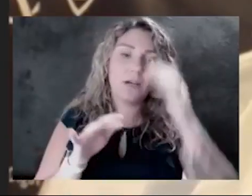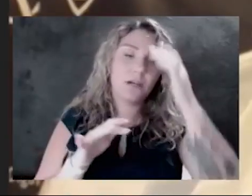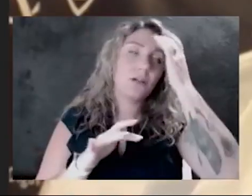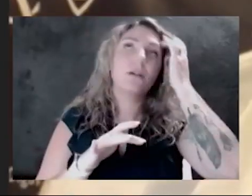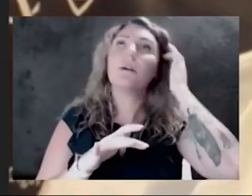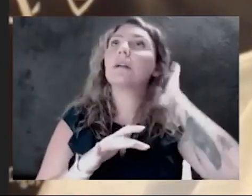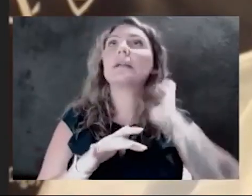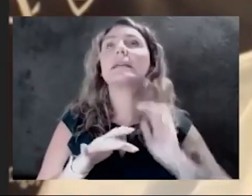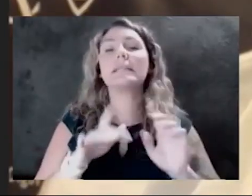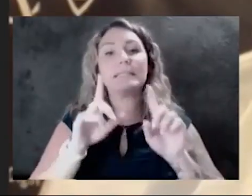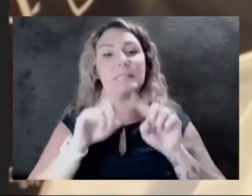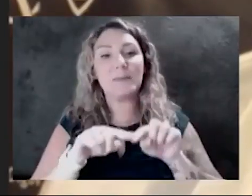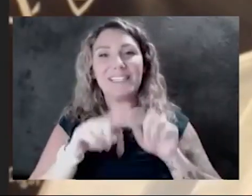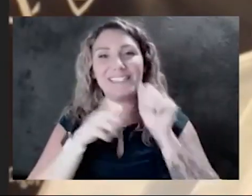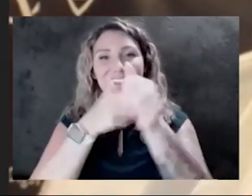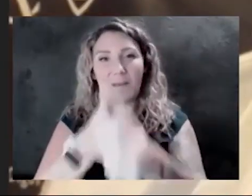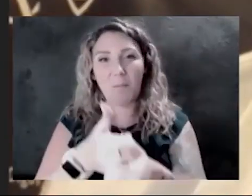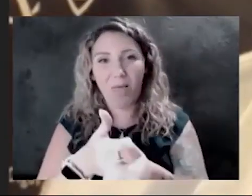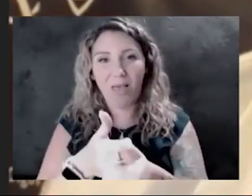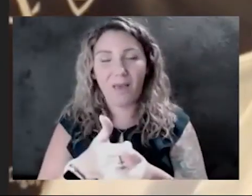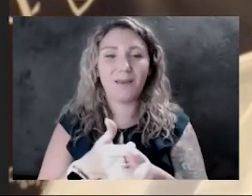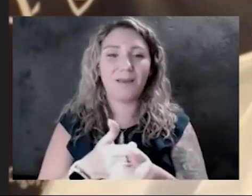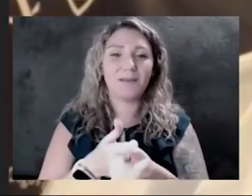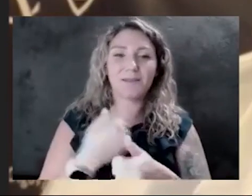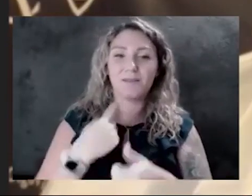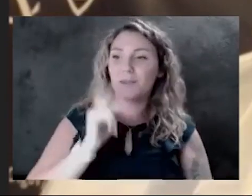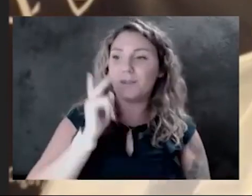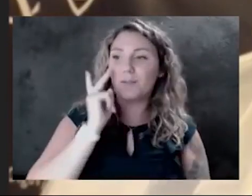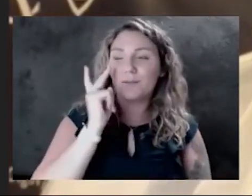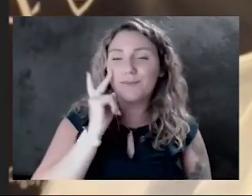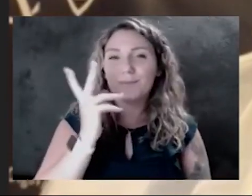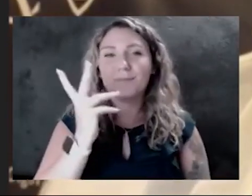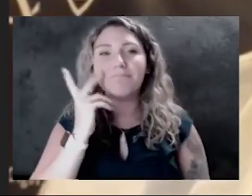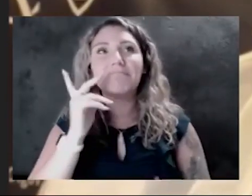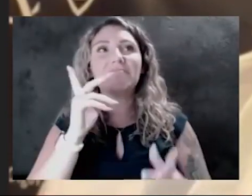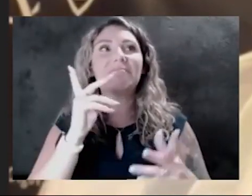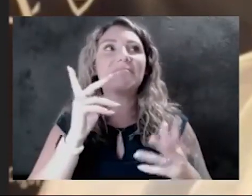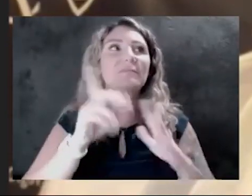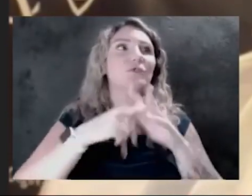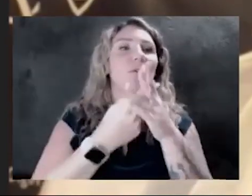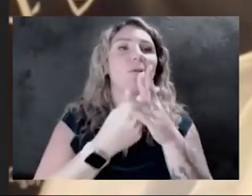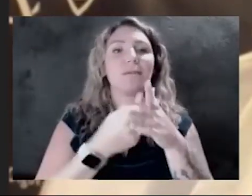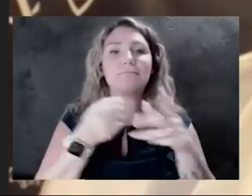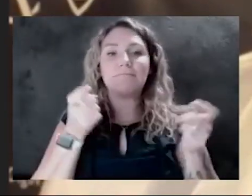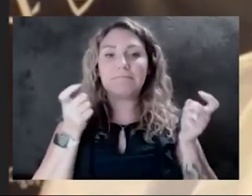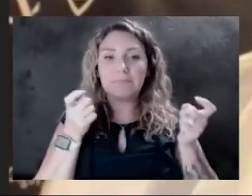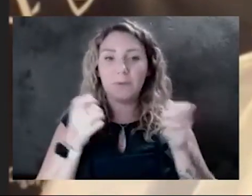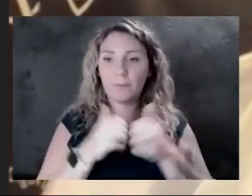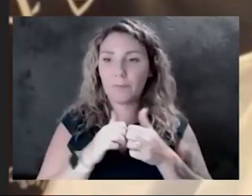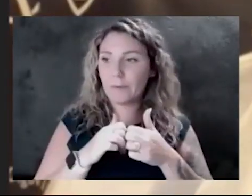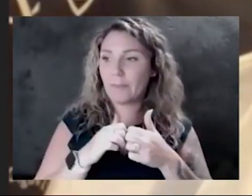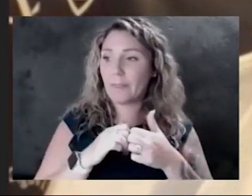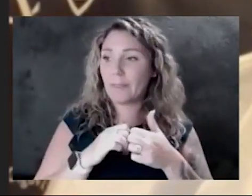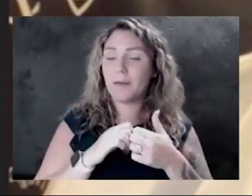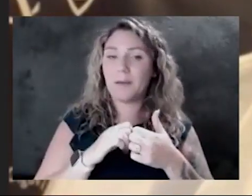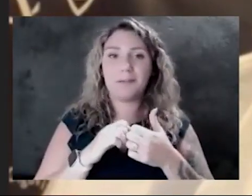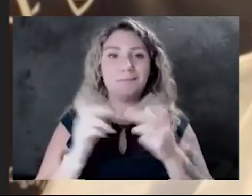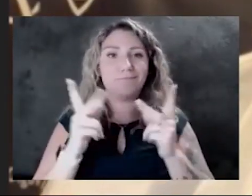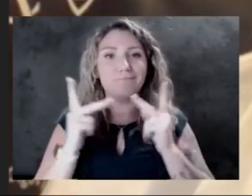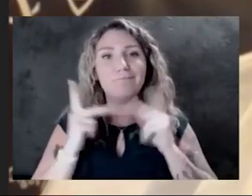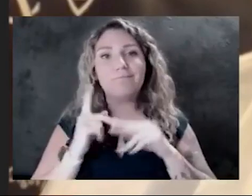compliance. And we are starting to go out and deal with establishments that aren't requiring